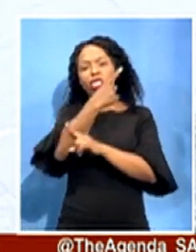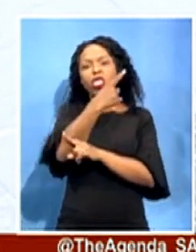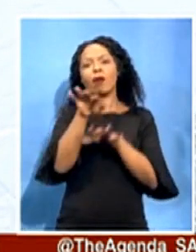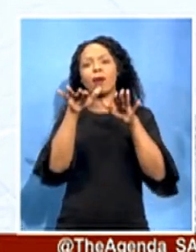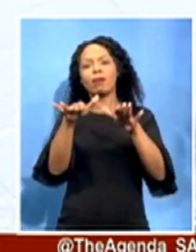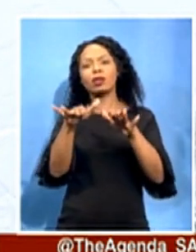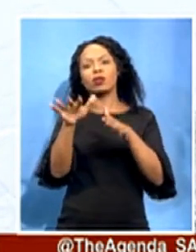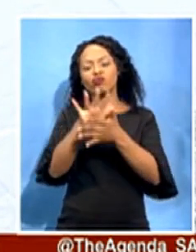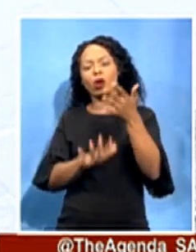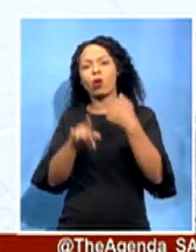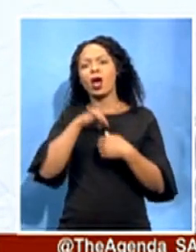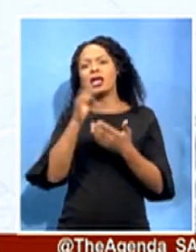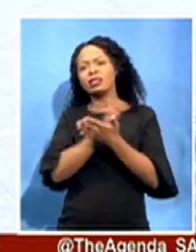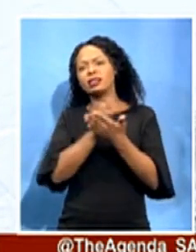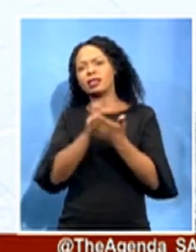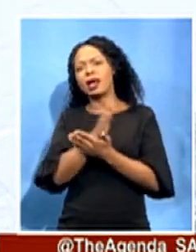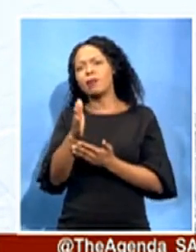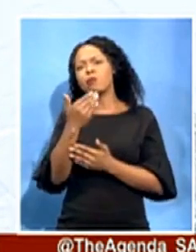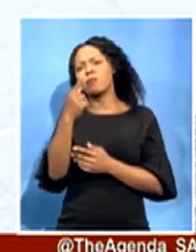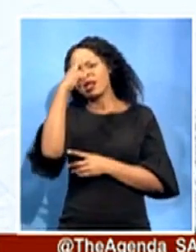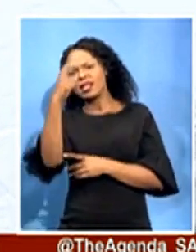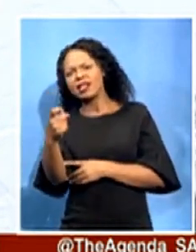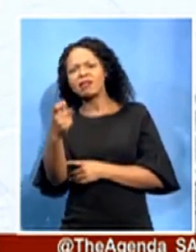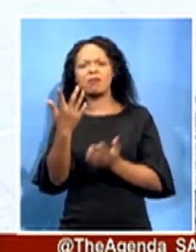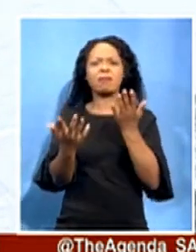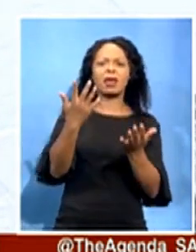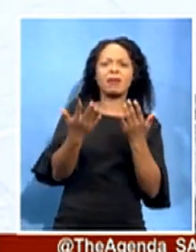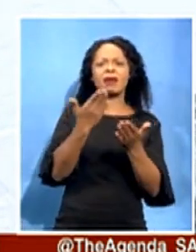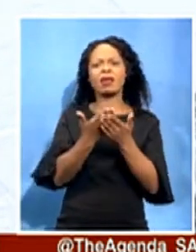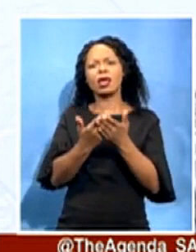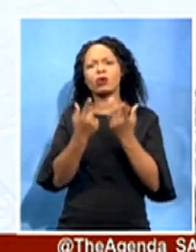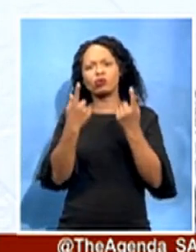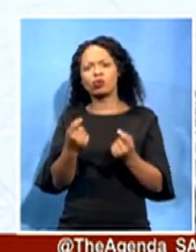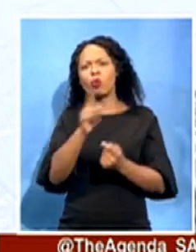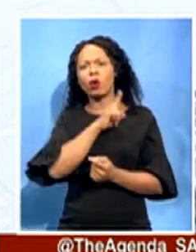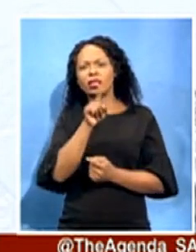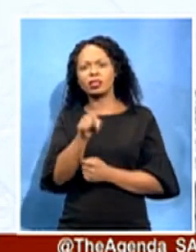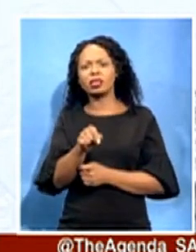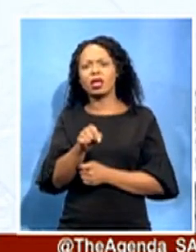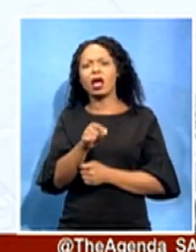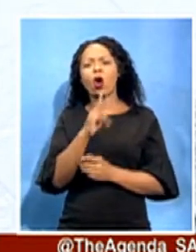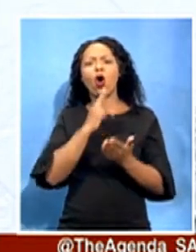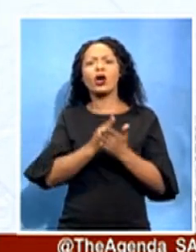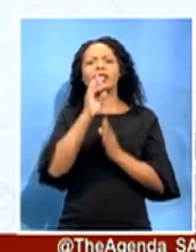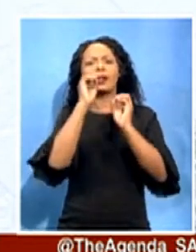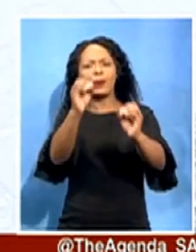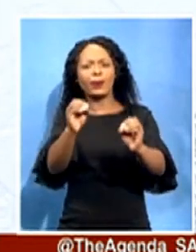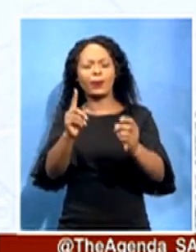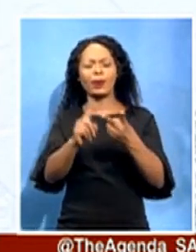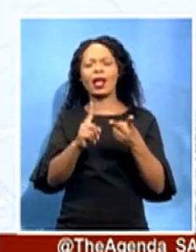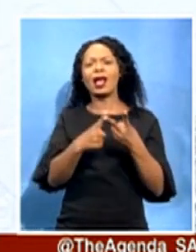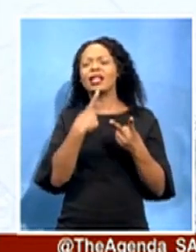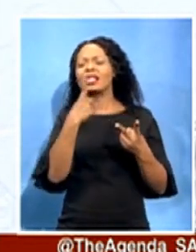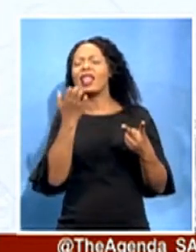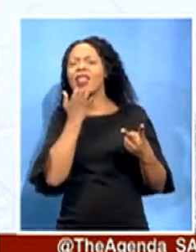believe thrive and probably make a living based on dishonest and telling lies that the department of education had procured